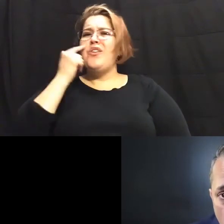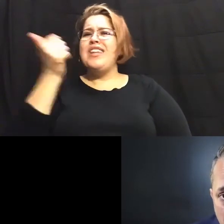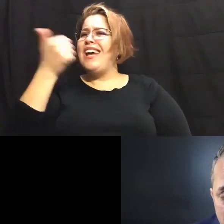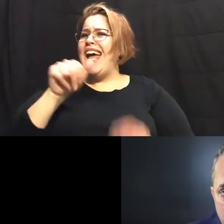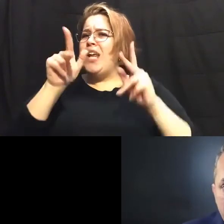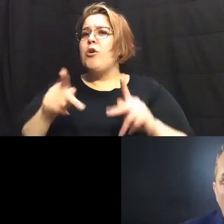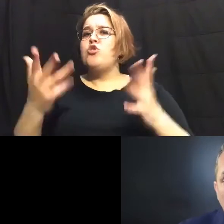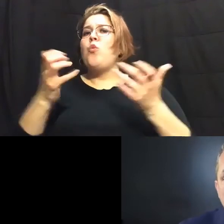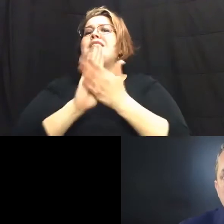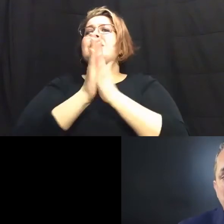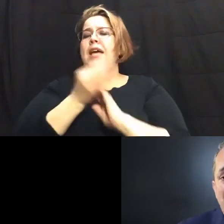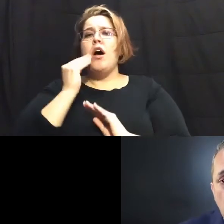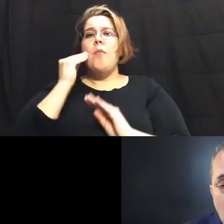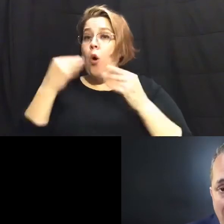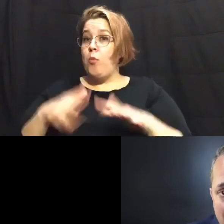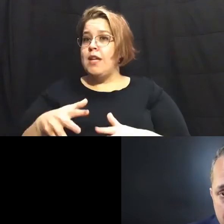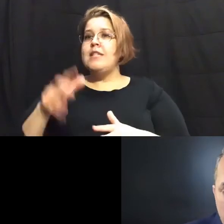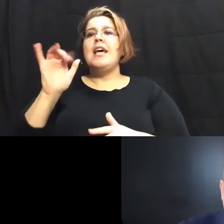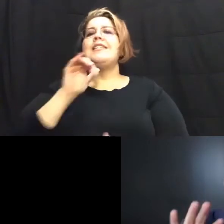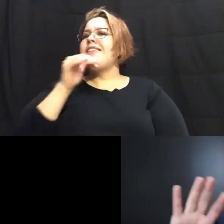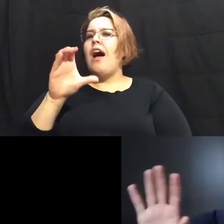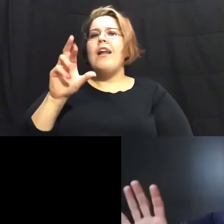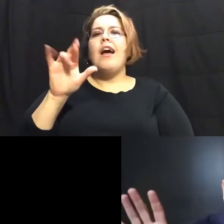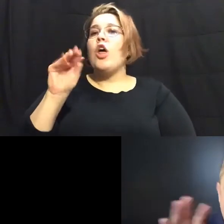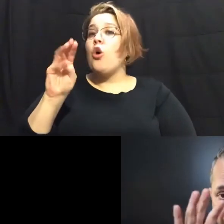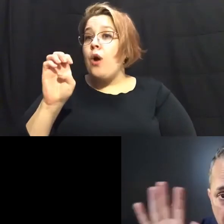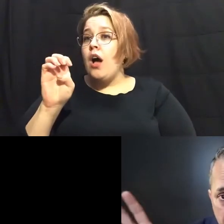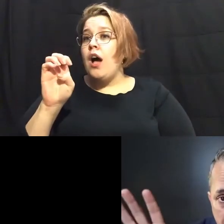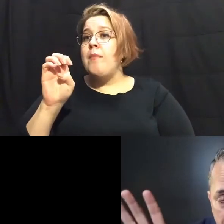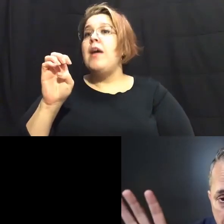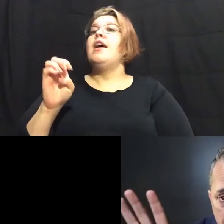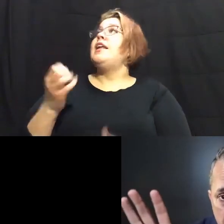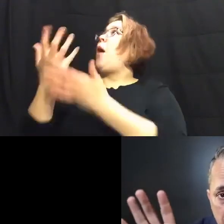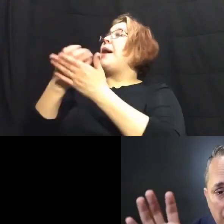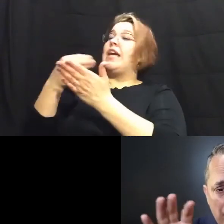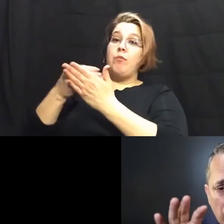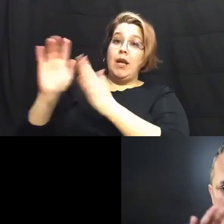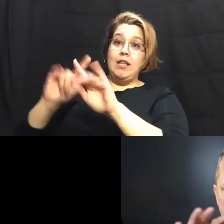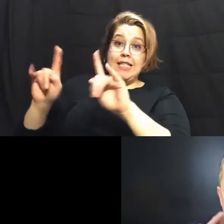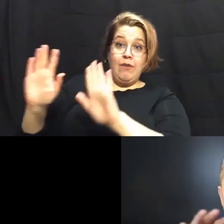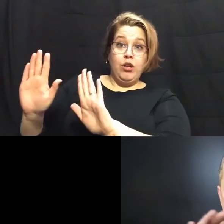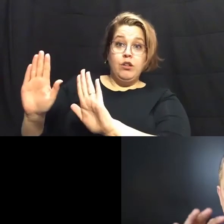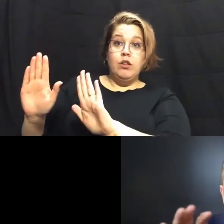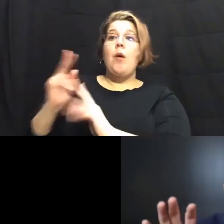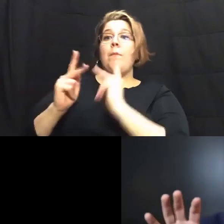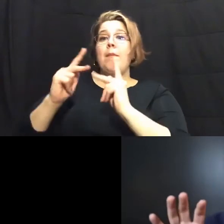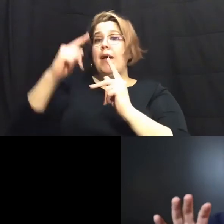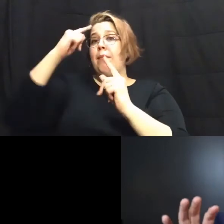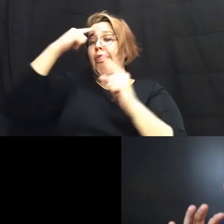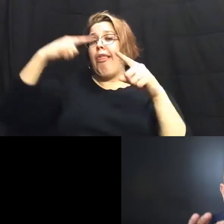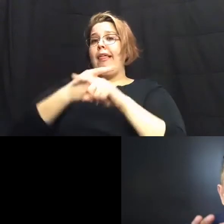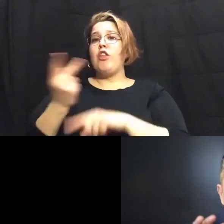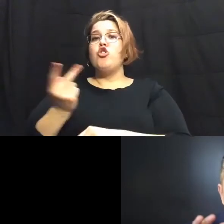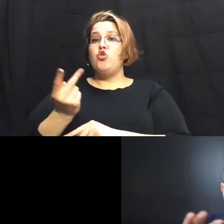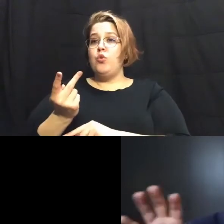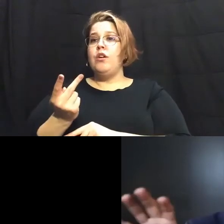to be homeless homelessness is not a crime panhandling is something completely different but people confuse the two so it becomes almost